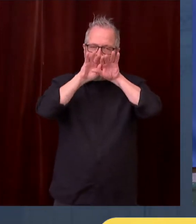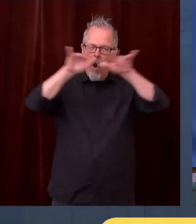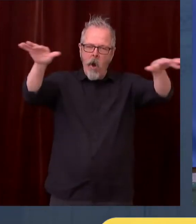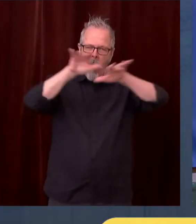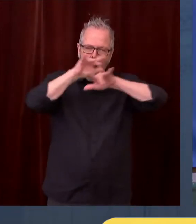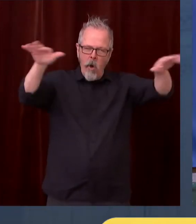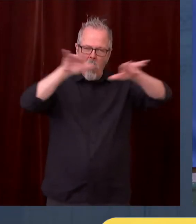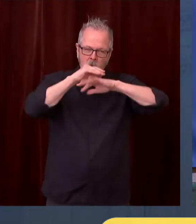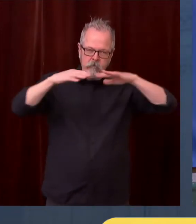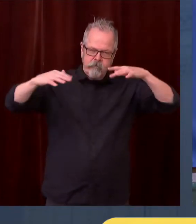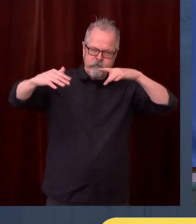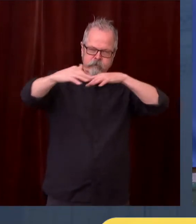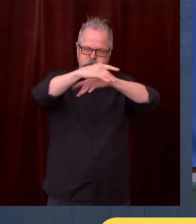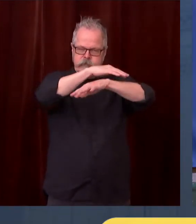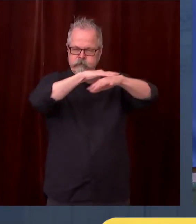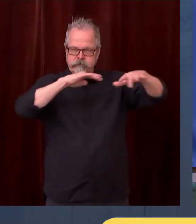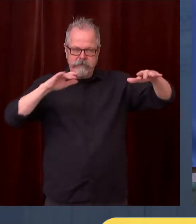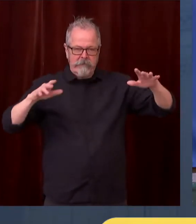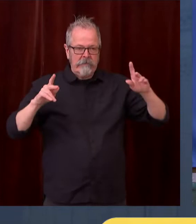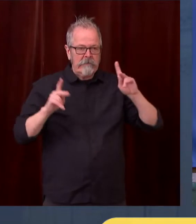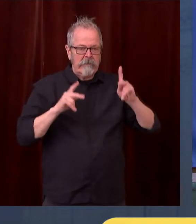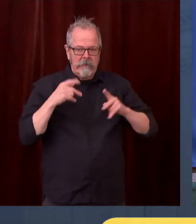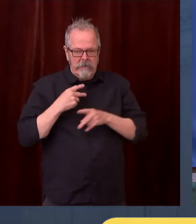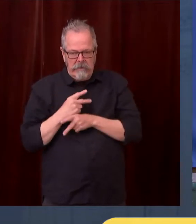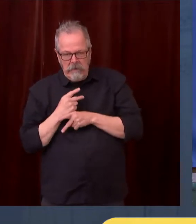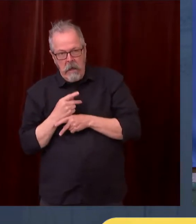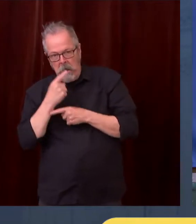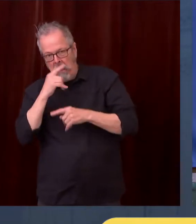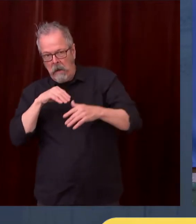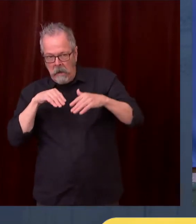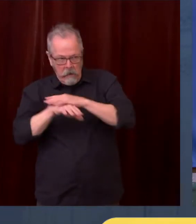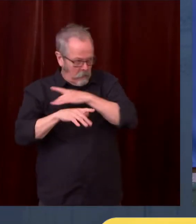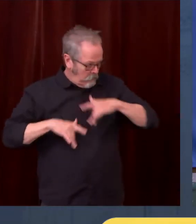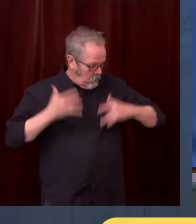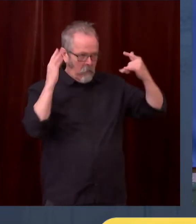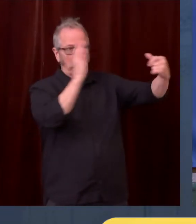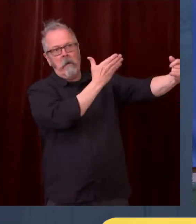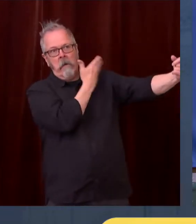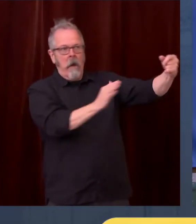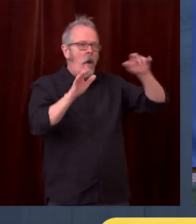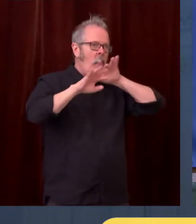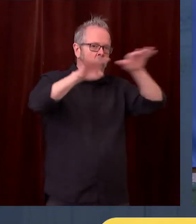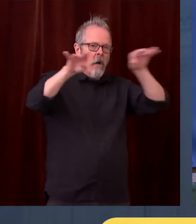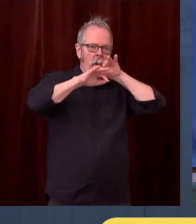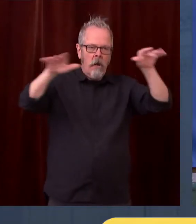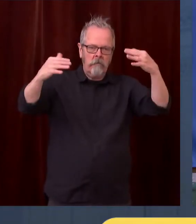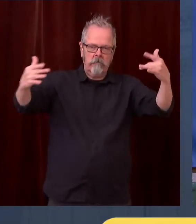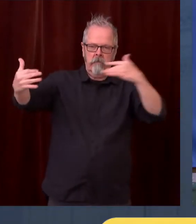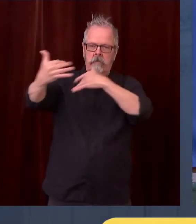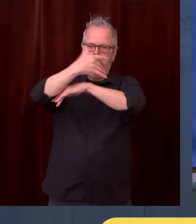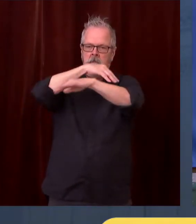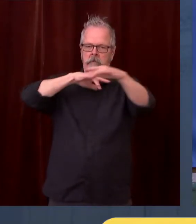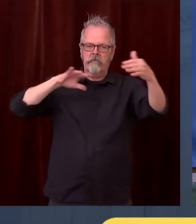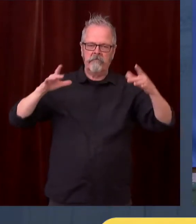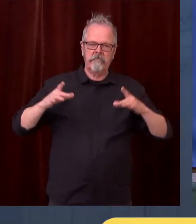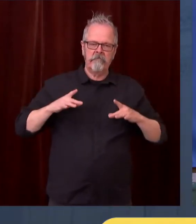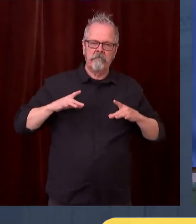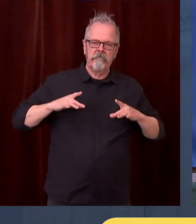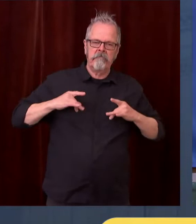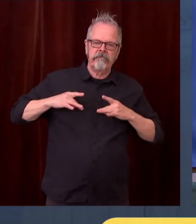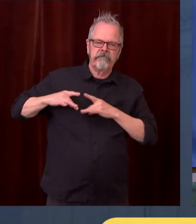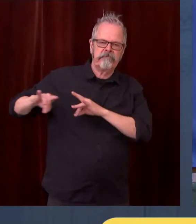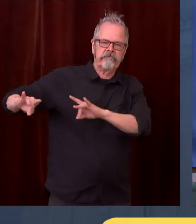This is a critical moment as it has been all year to remain committed to those non-pharmaceutical